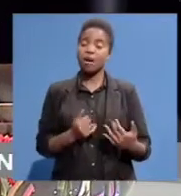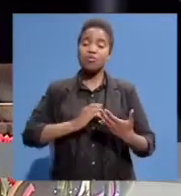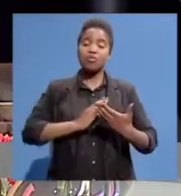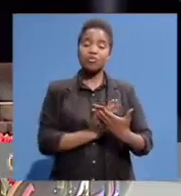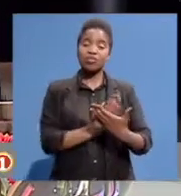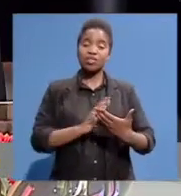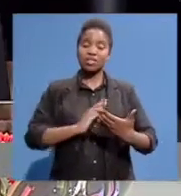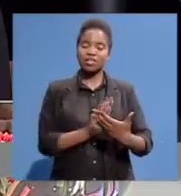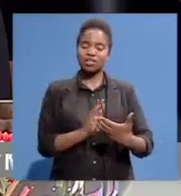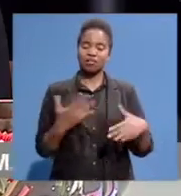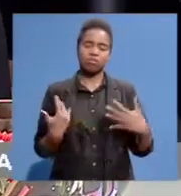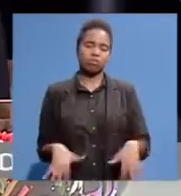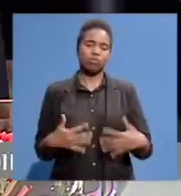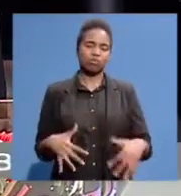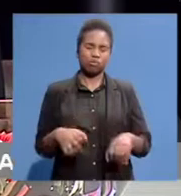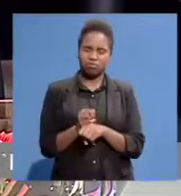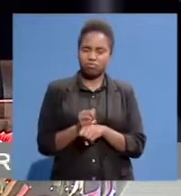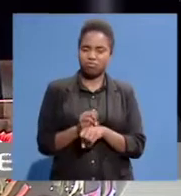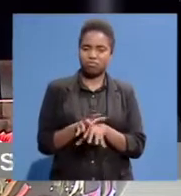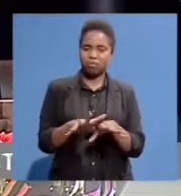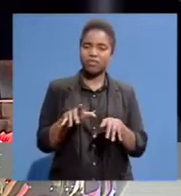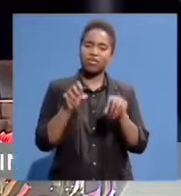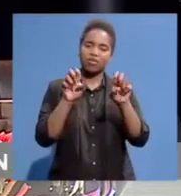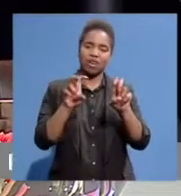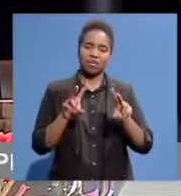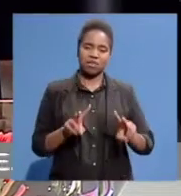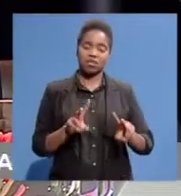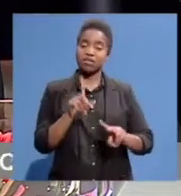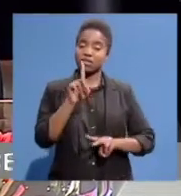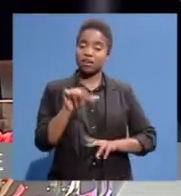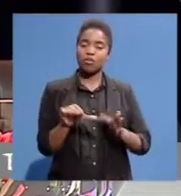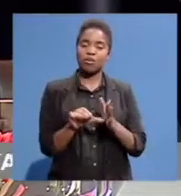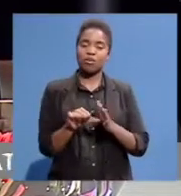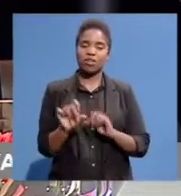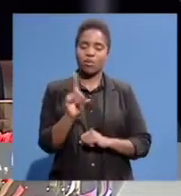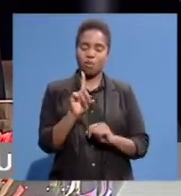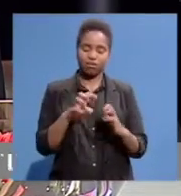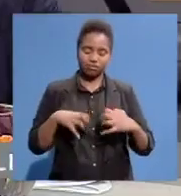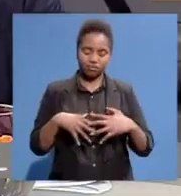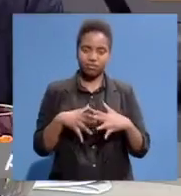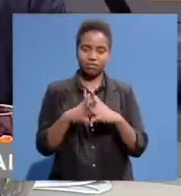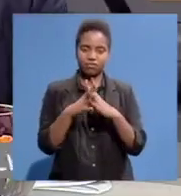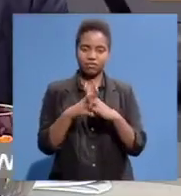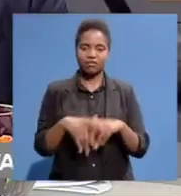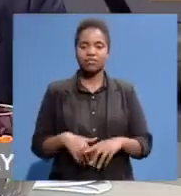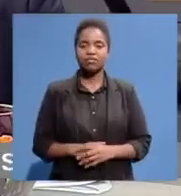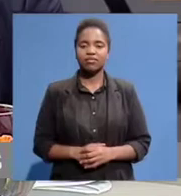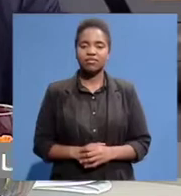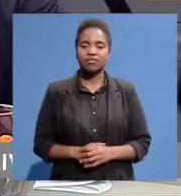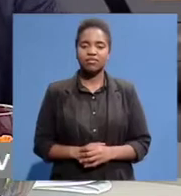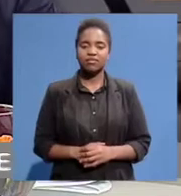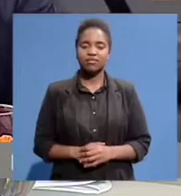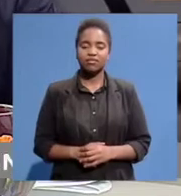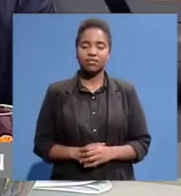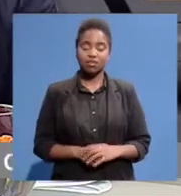time To spread that To Umadiba's message Of peace And more importantly Reconciliation And obviously music Played a very